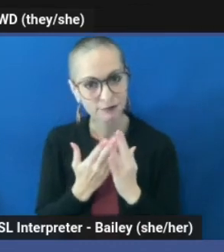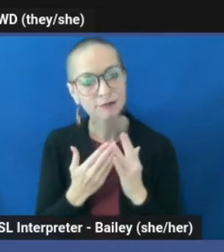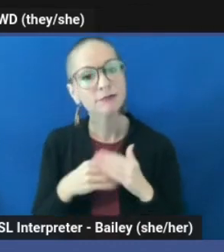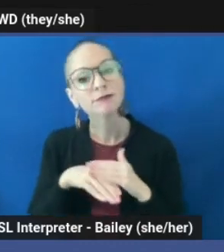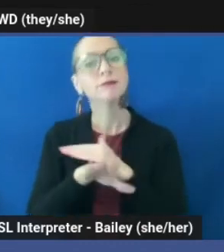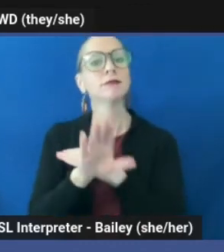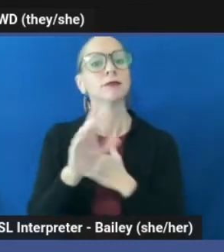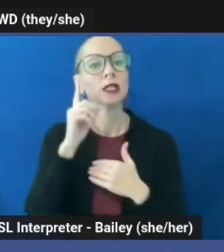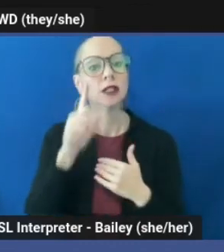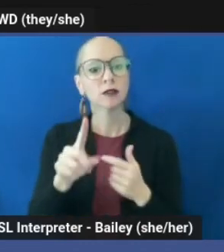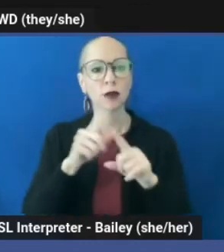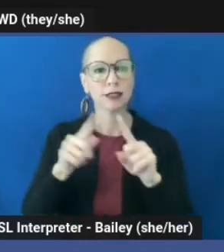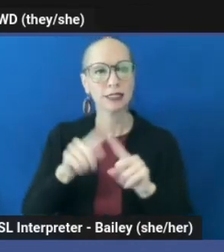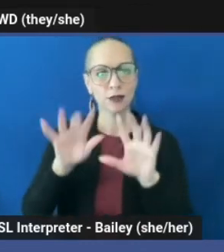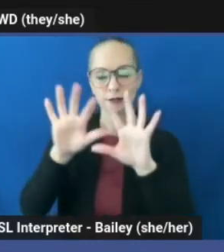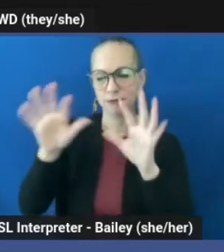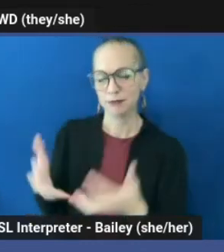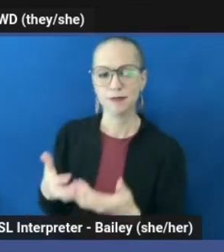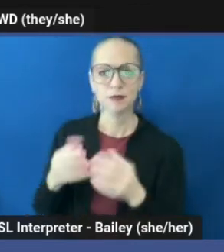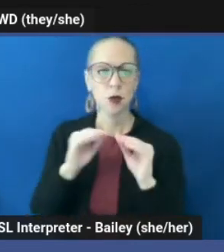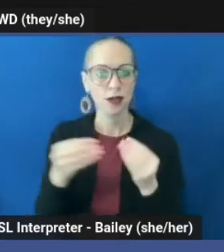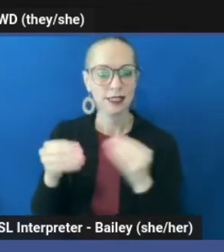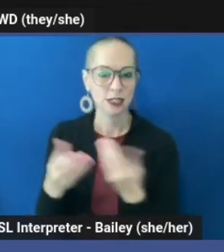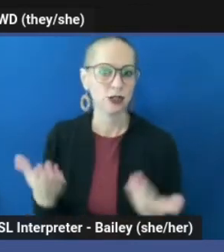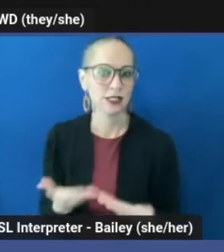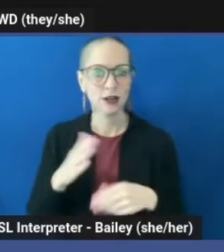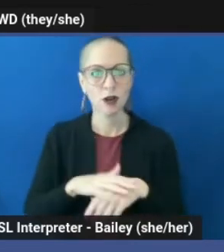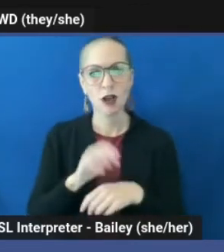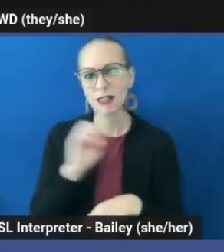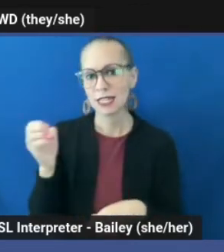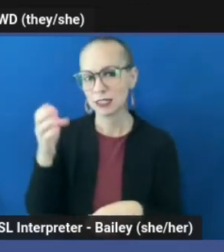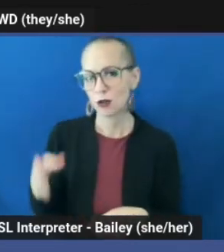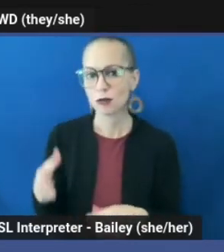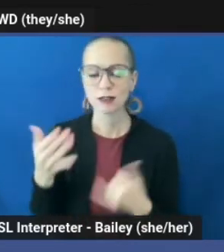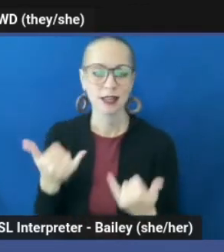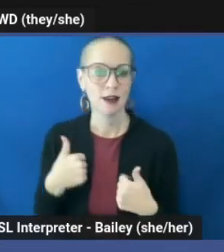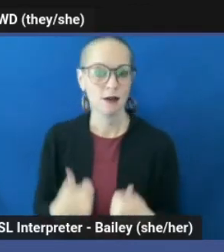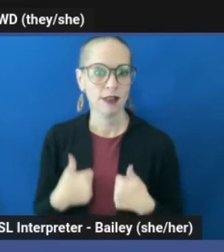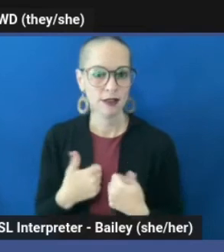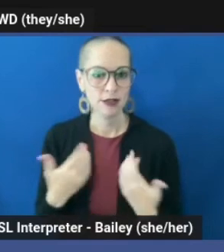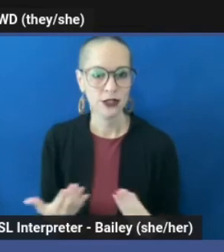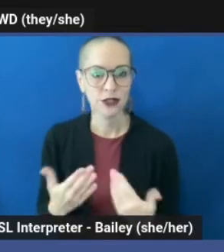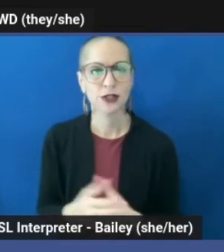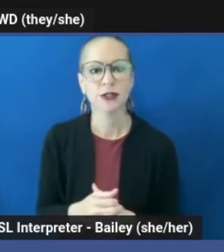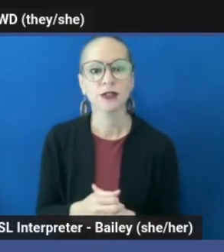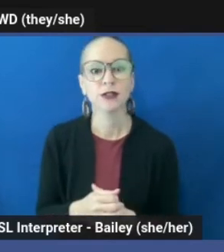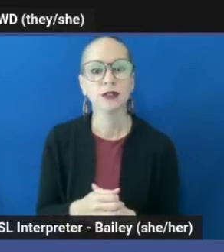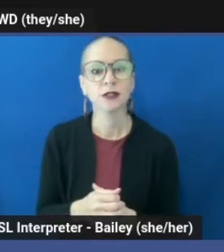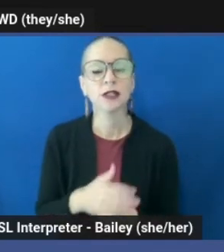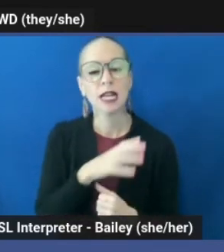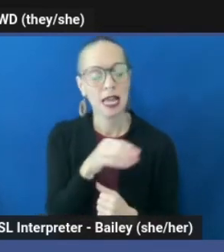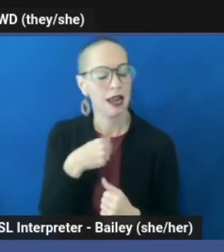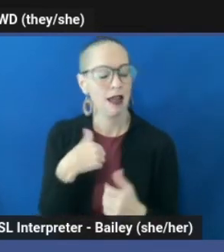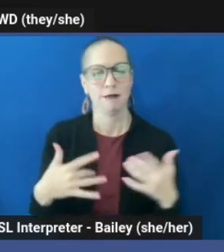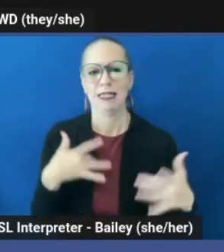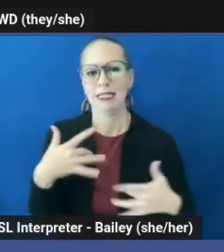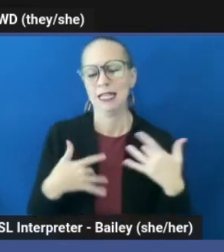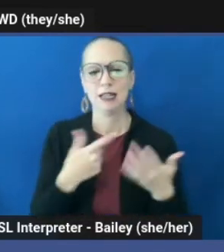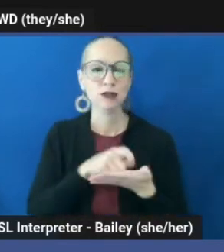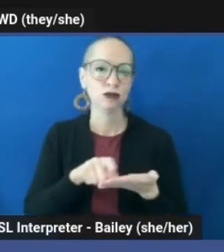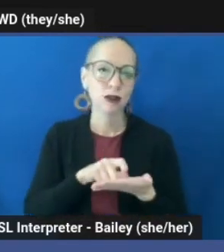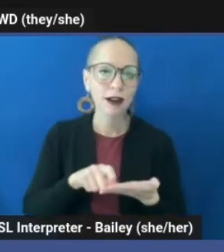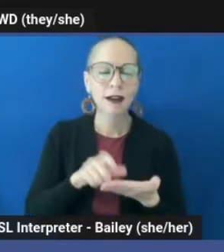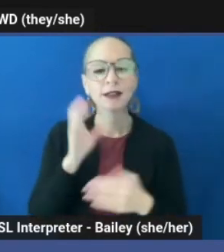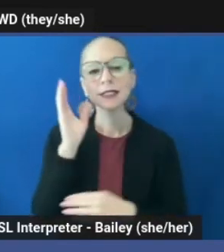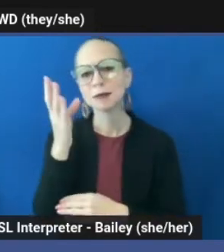Ishtar Collective and other organizations here on the East Coast where I reside. And I'm so excited to keep writing and speaking